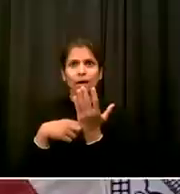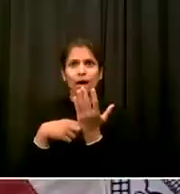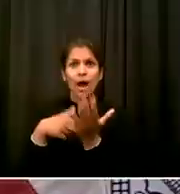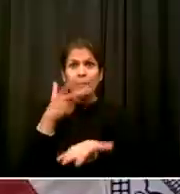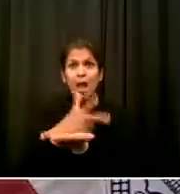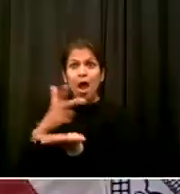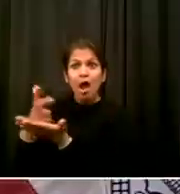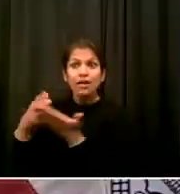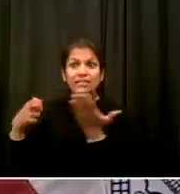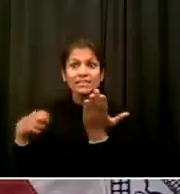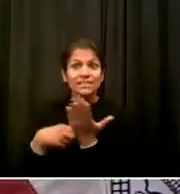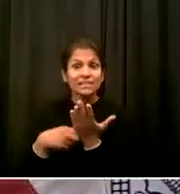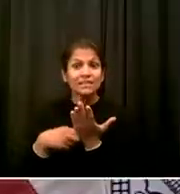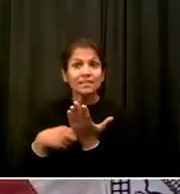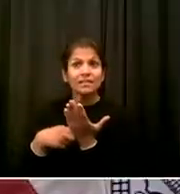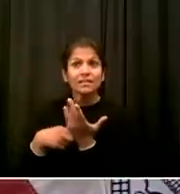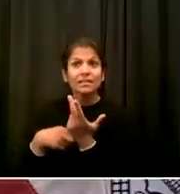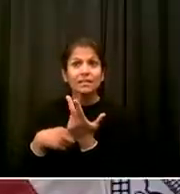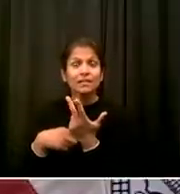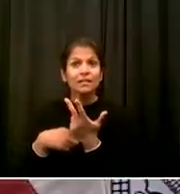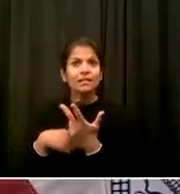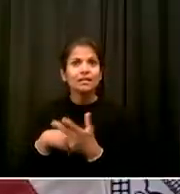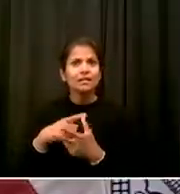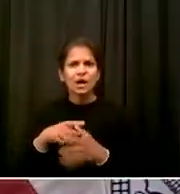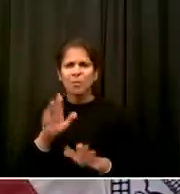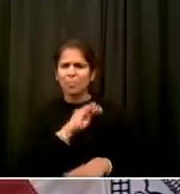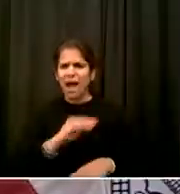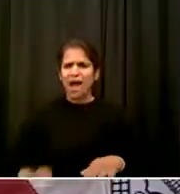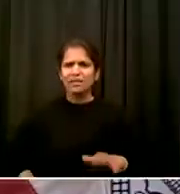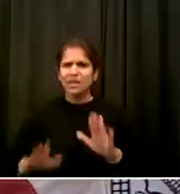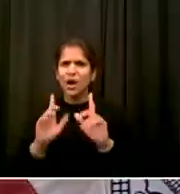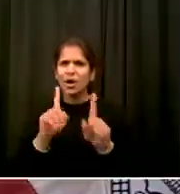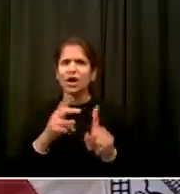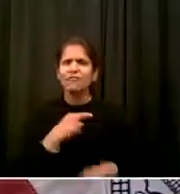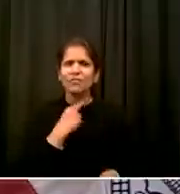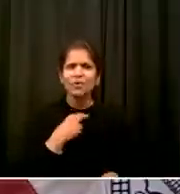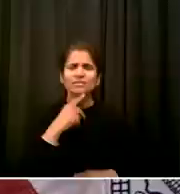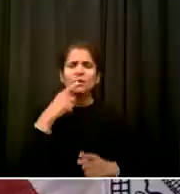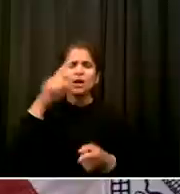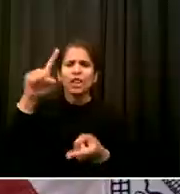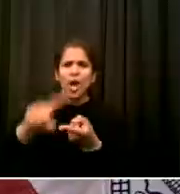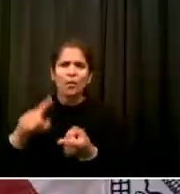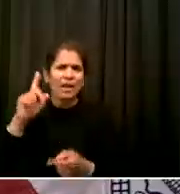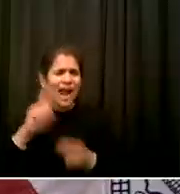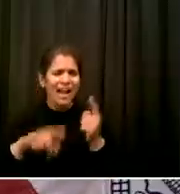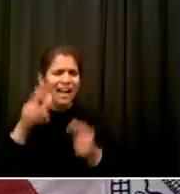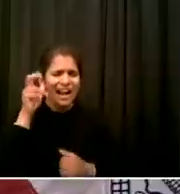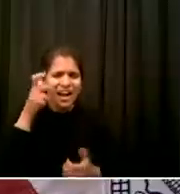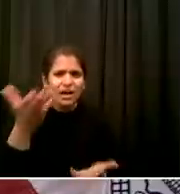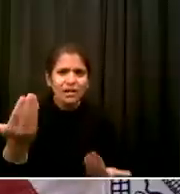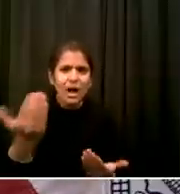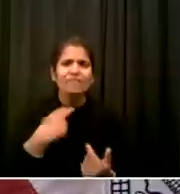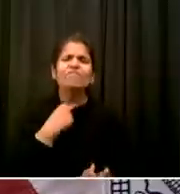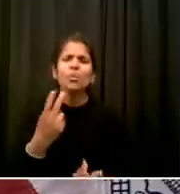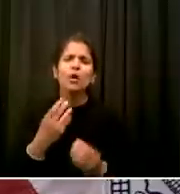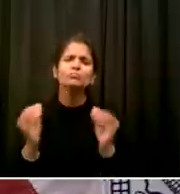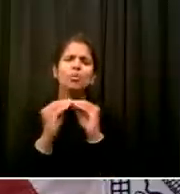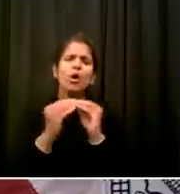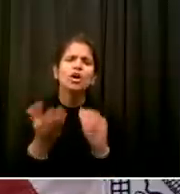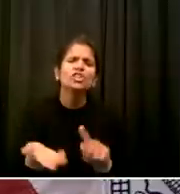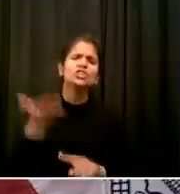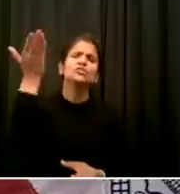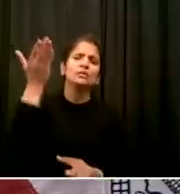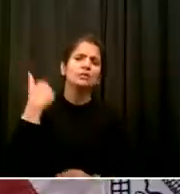your voice was a little low there, Reuven I heard traffic enforcement Sorry Just say it again They wanted to get rid of the traffic